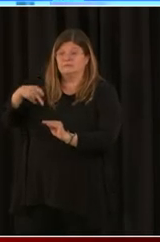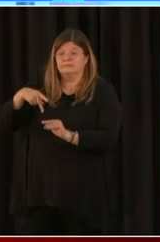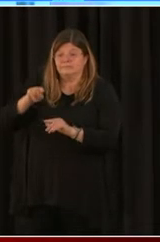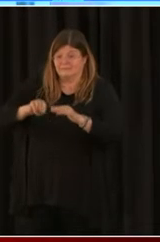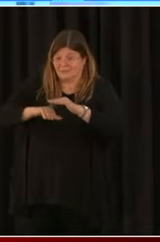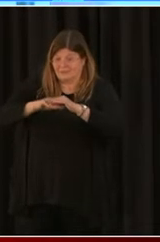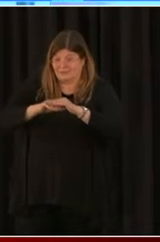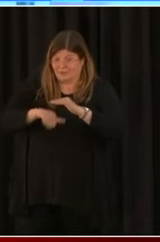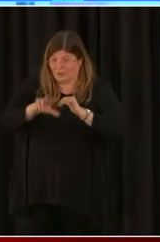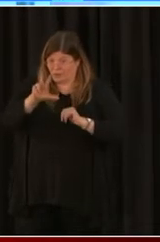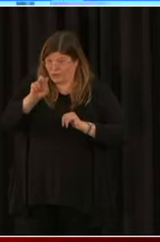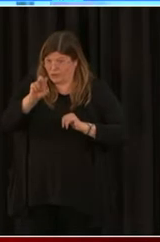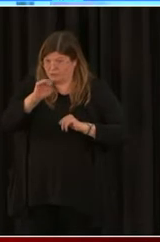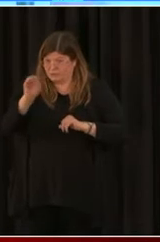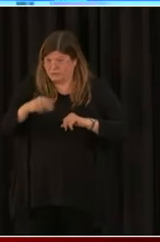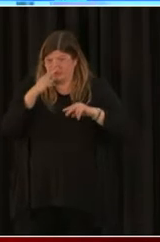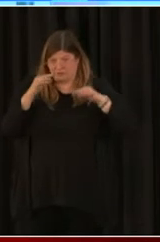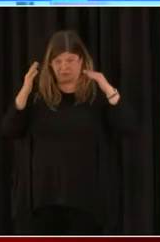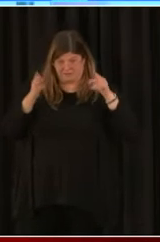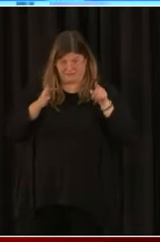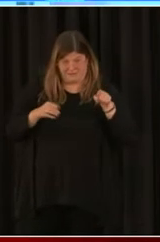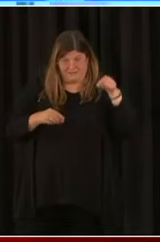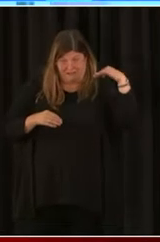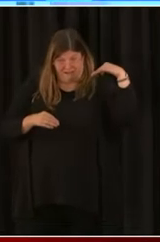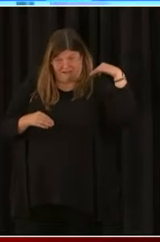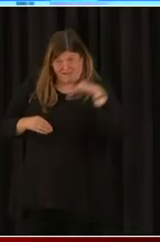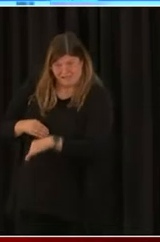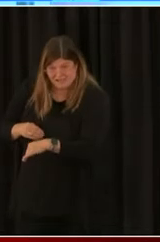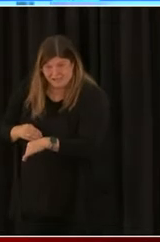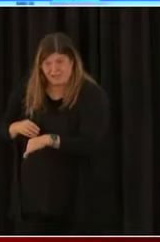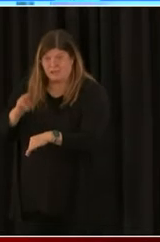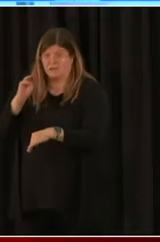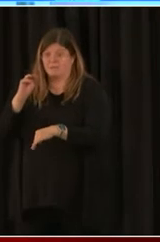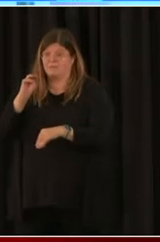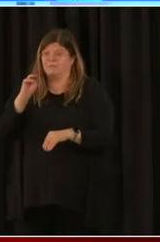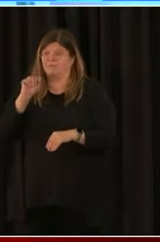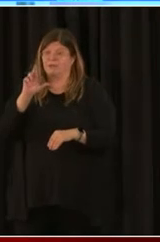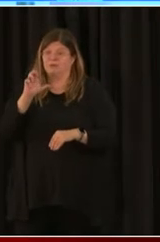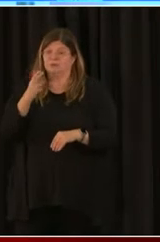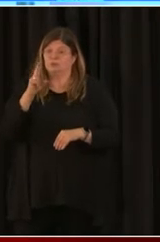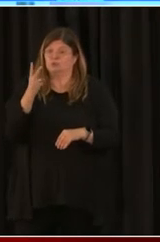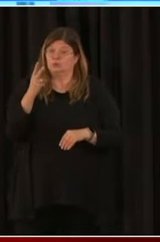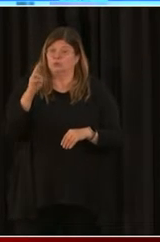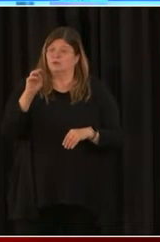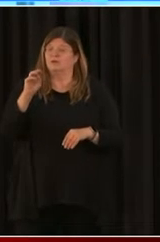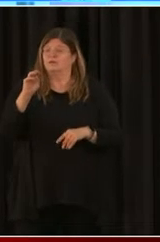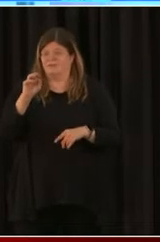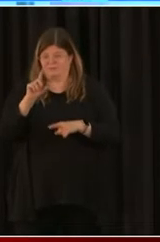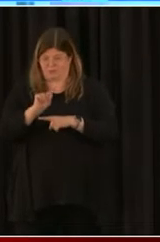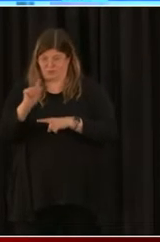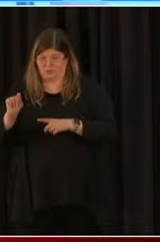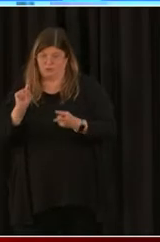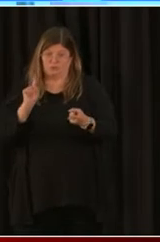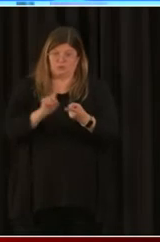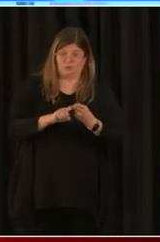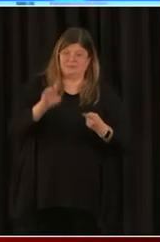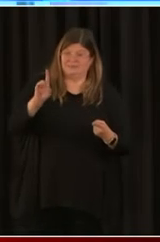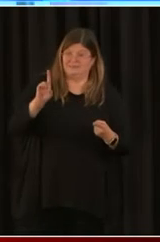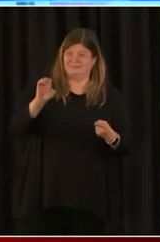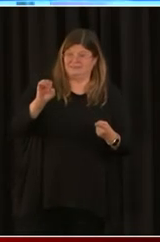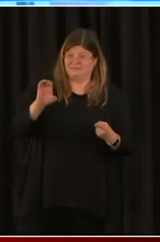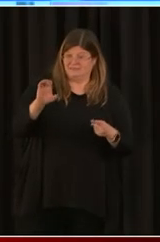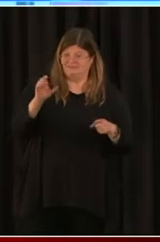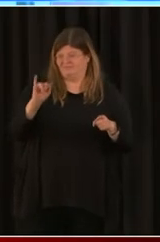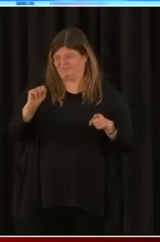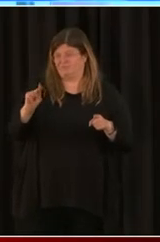between March 2, 2020 and December 31, 2021. Also, let me stop right here and say